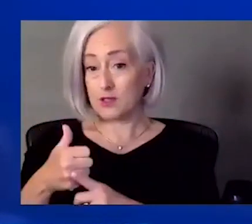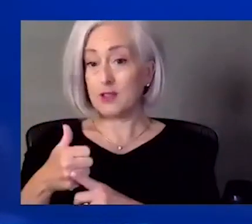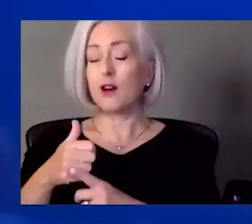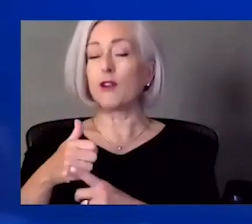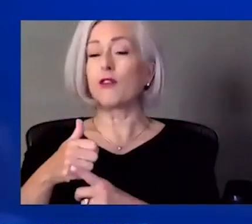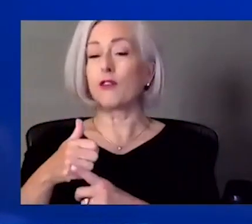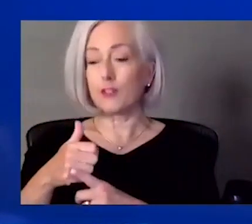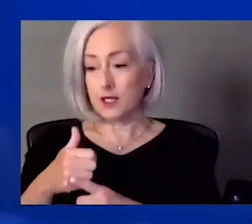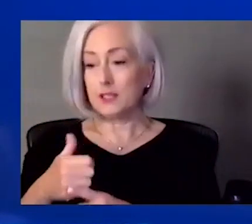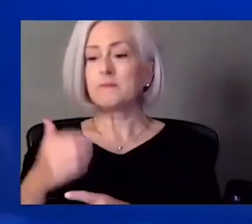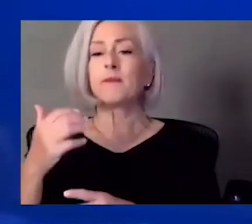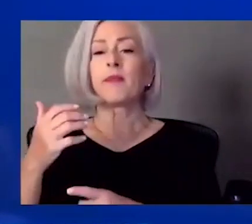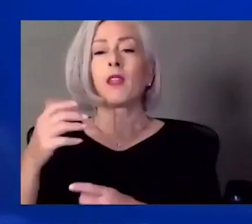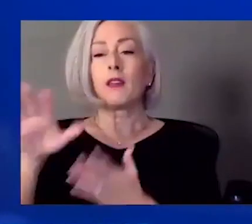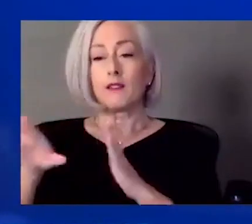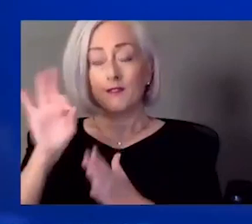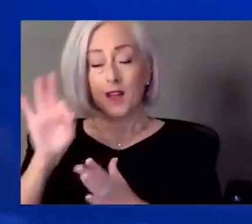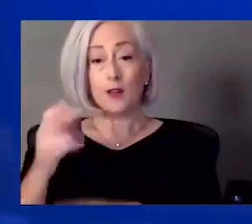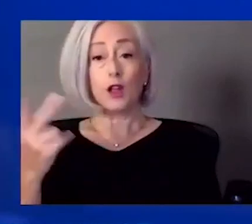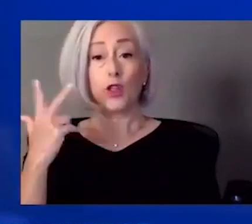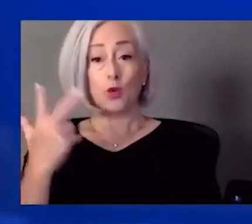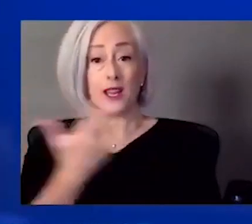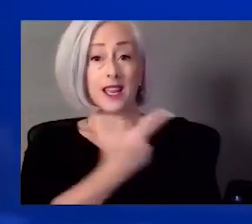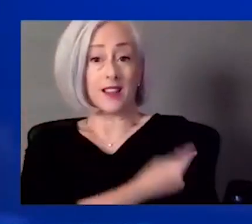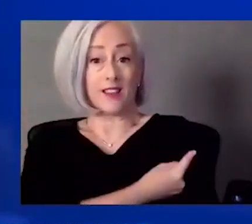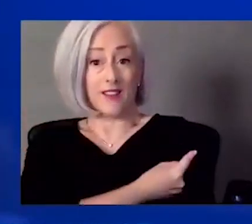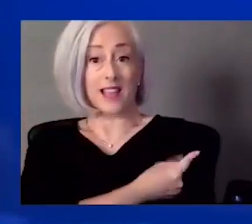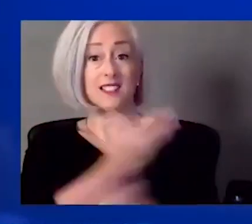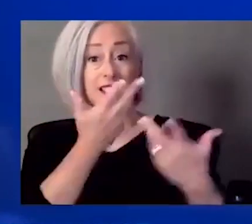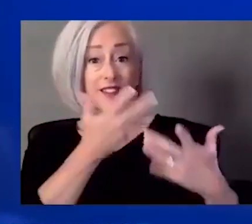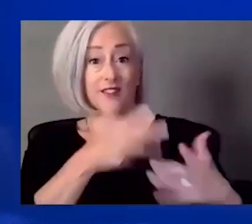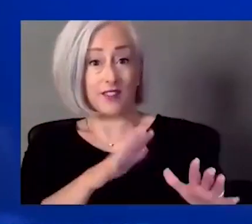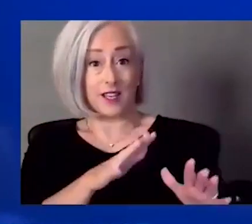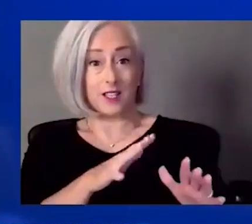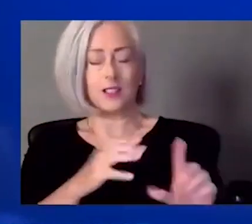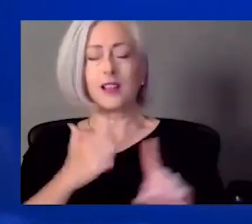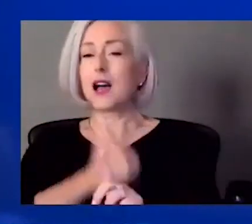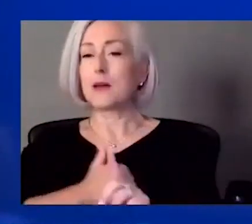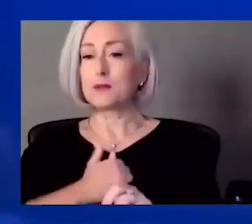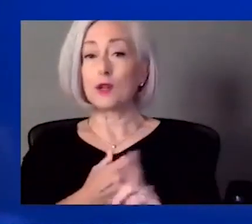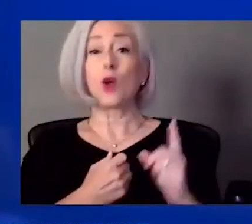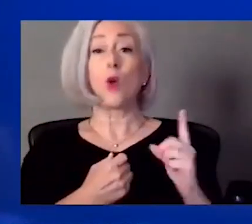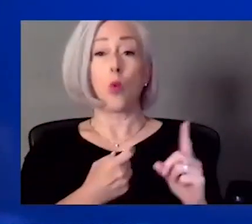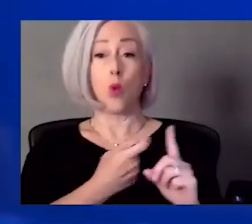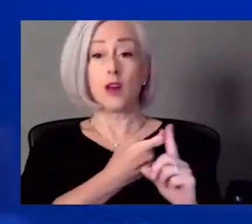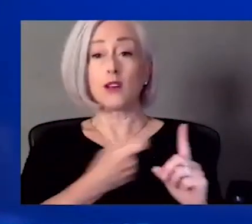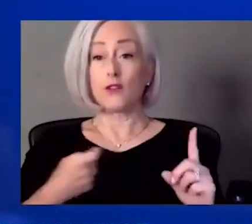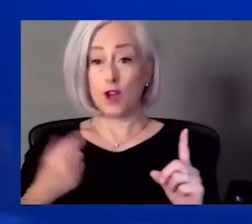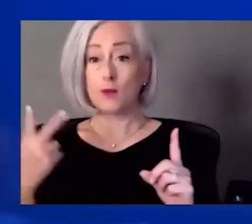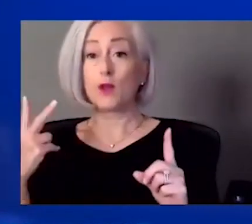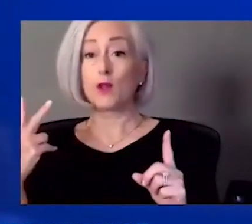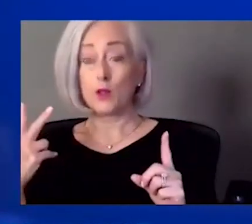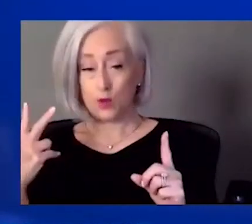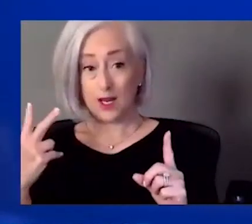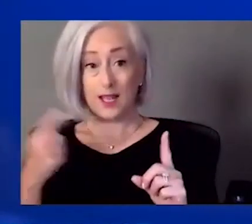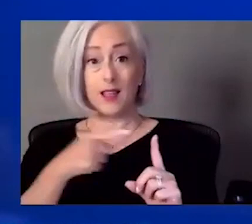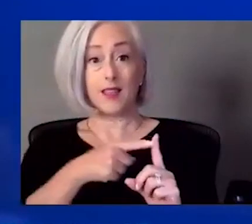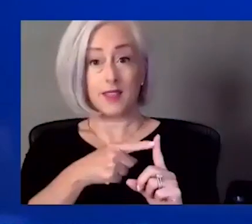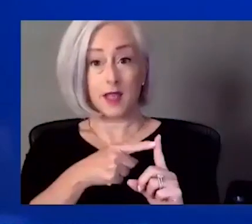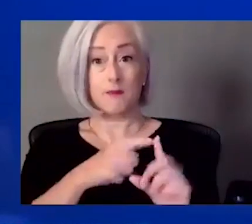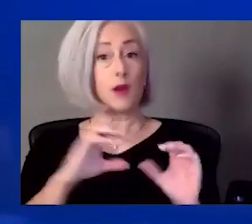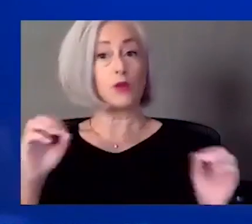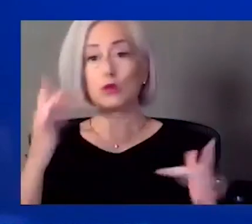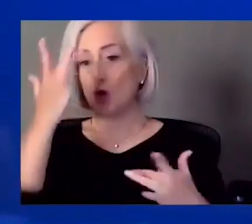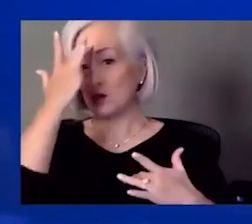vaccinated and three of those fully vaccinated patients, or sorry, one of those three fully vaccinated patients is actually asymptomatic, is here